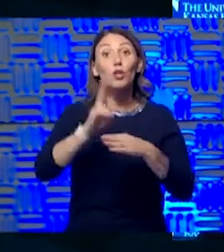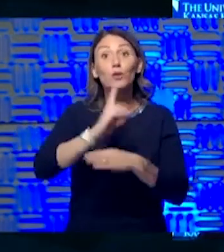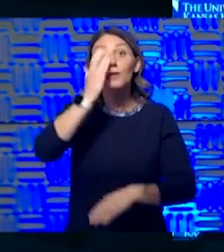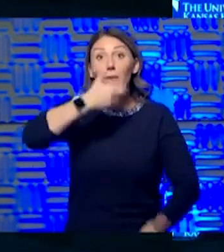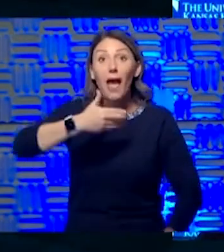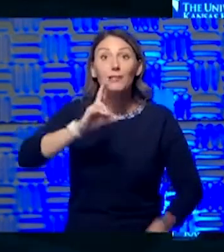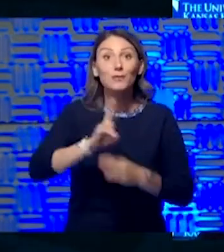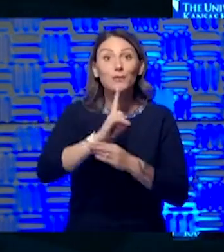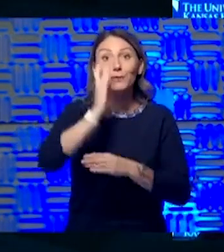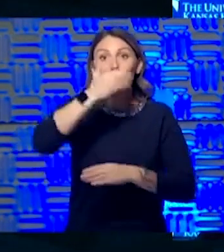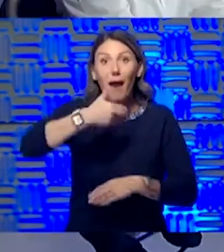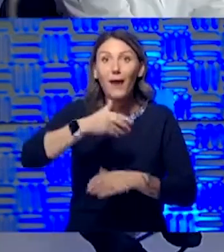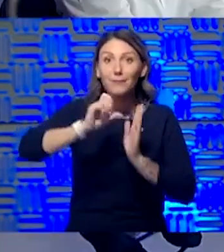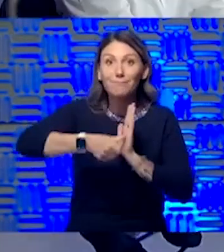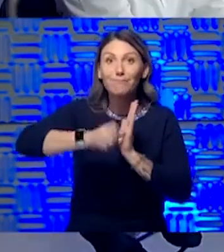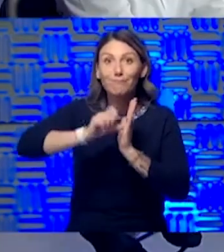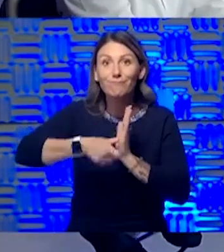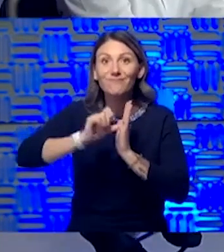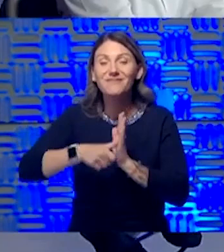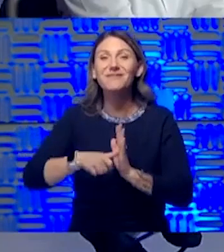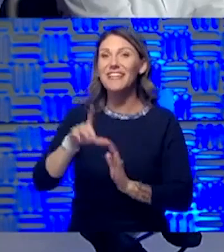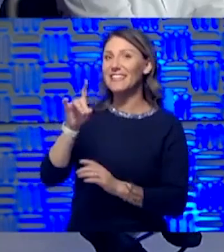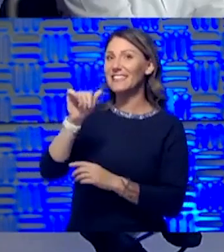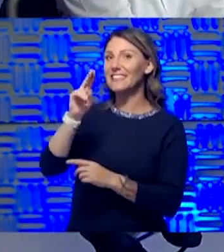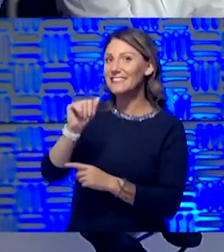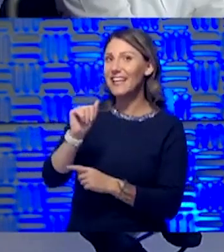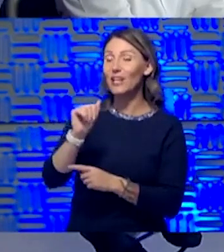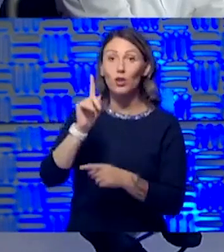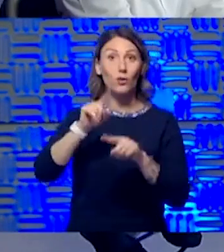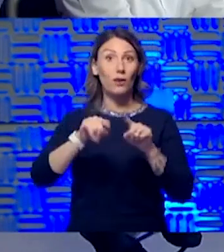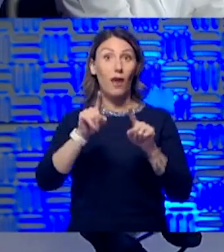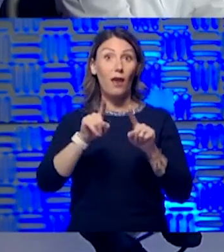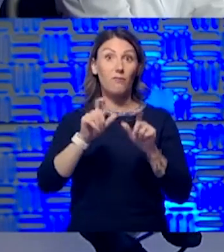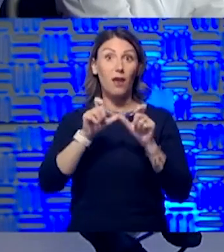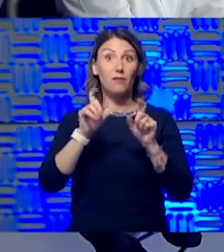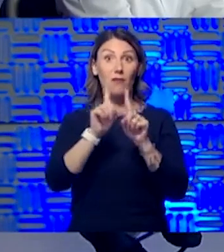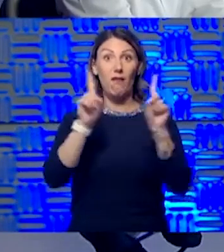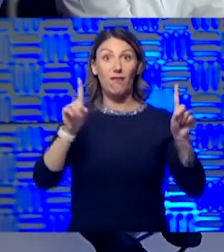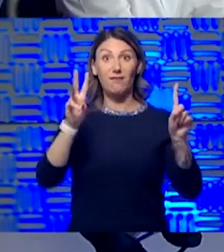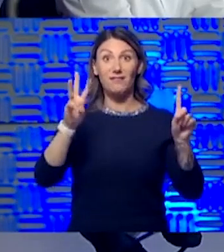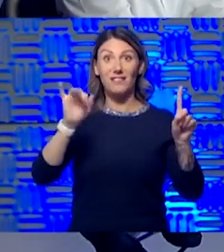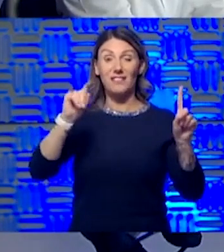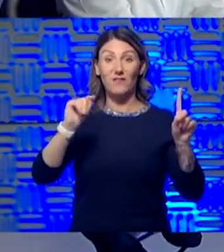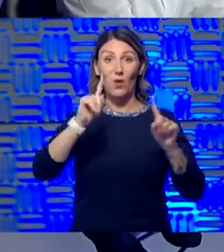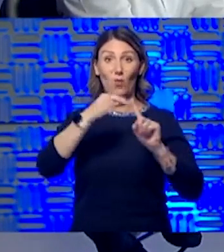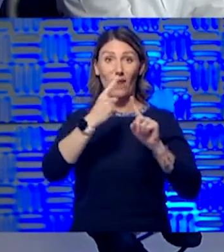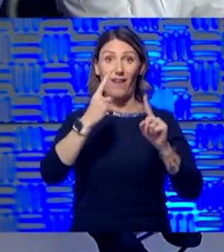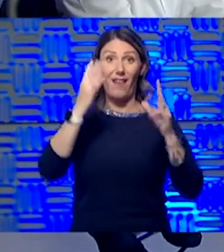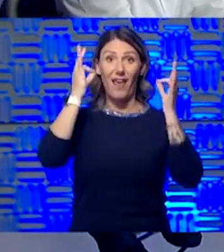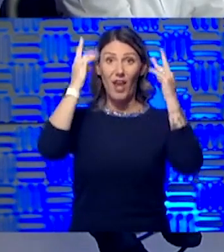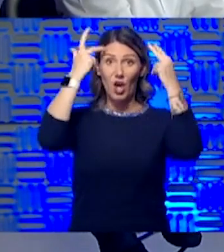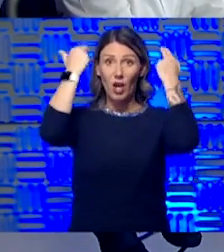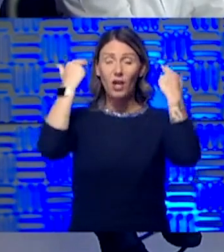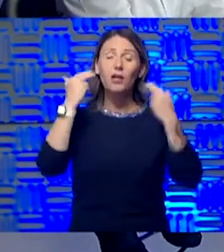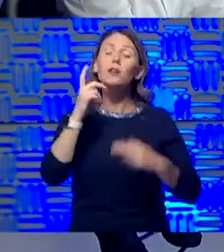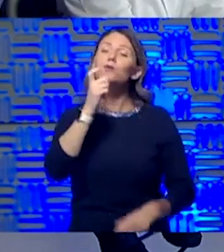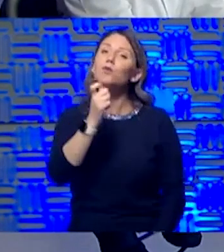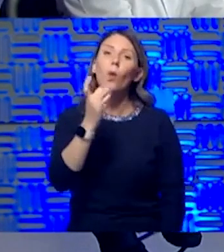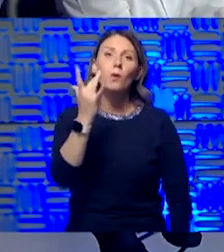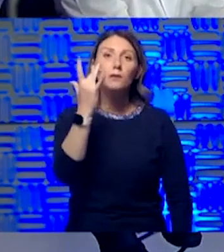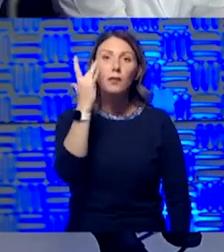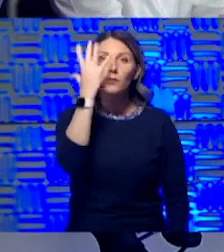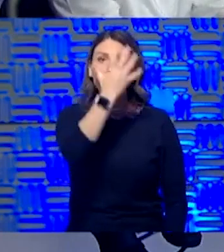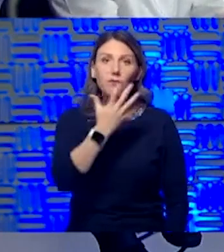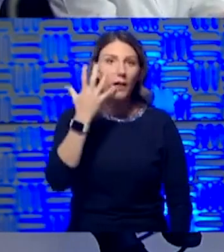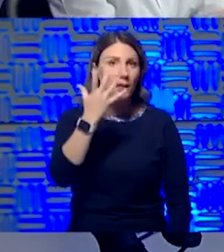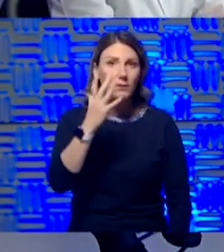Wear a mask. What else would you say, Dana? Wear a mask. You can't maintain six feet of distance when you're getting your hair cut. No. Don't touch your face. know, don't touch